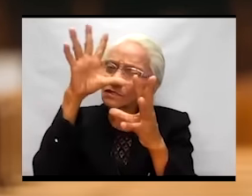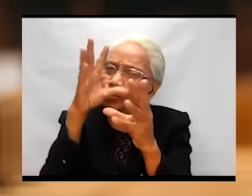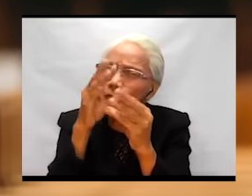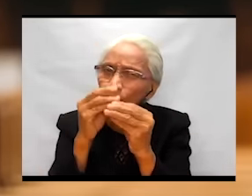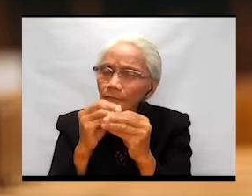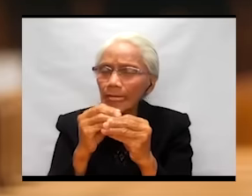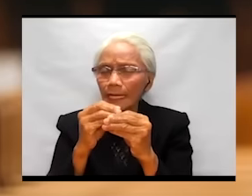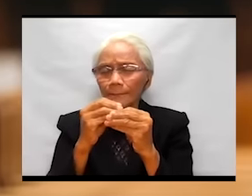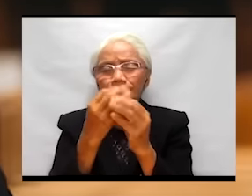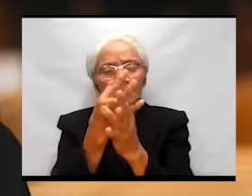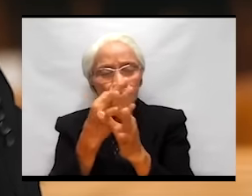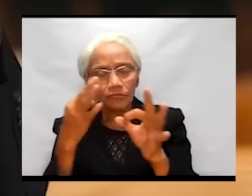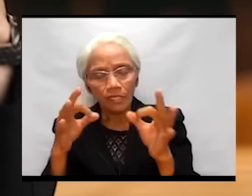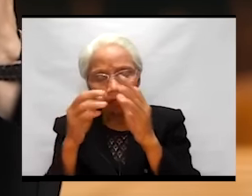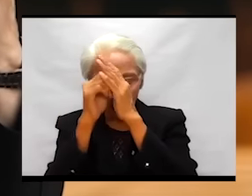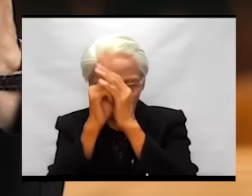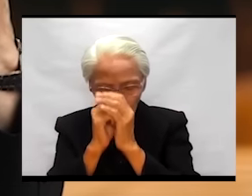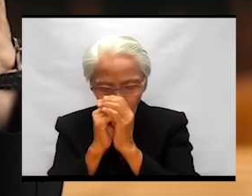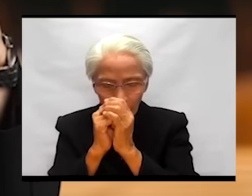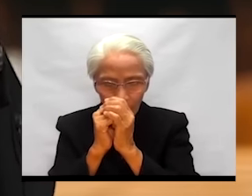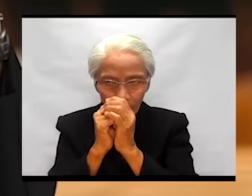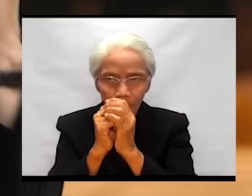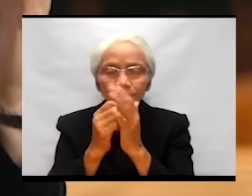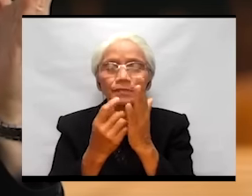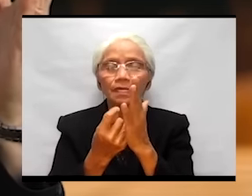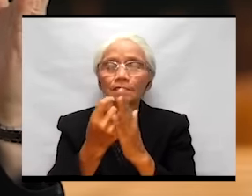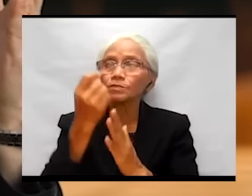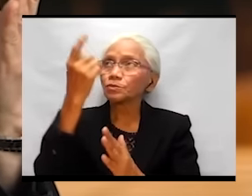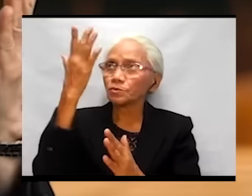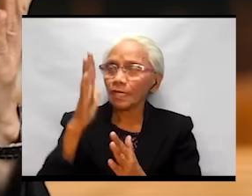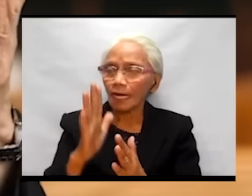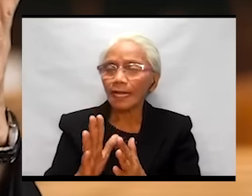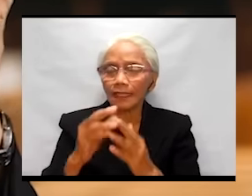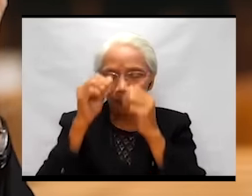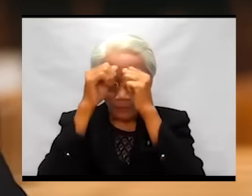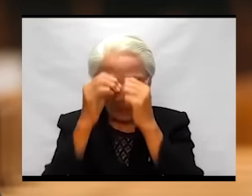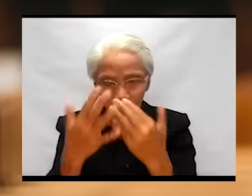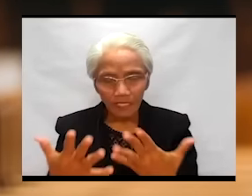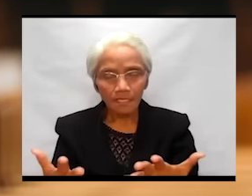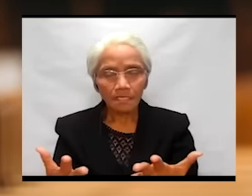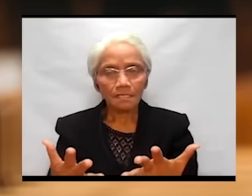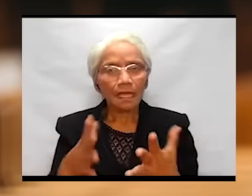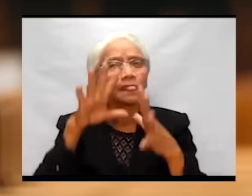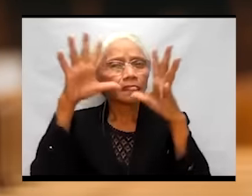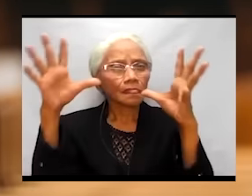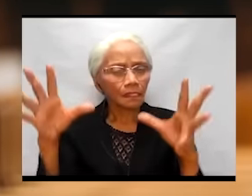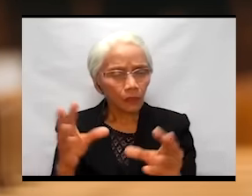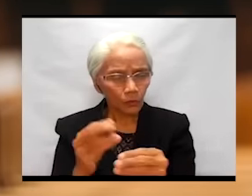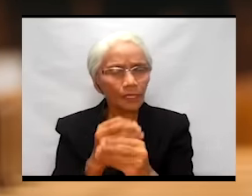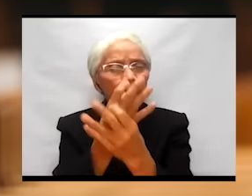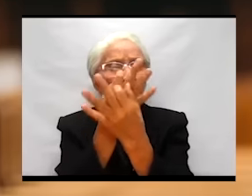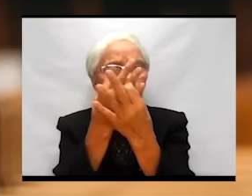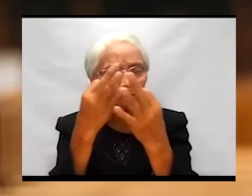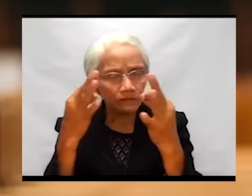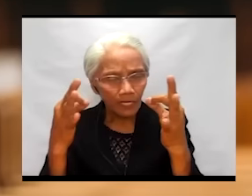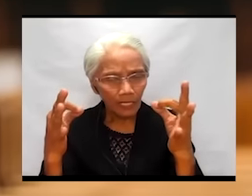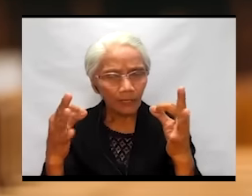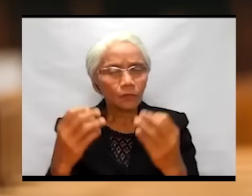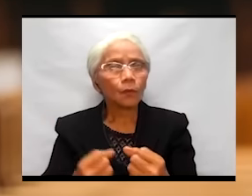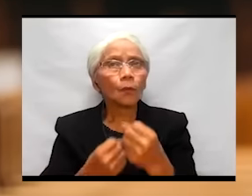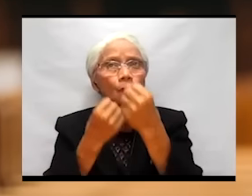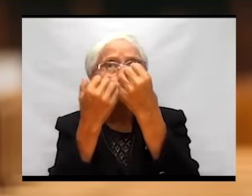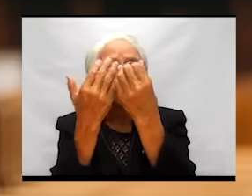to worship the true God in obedience and totally free to offer